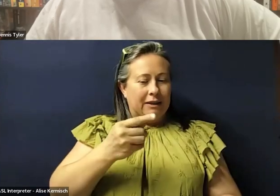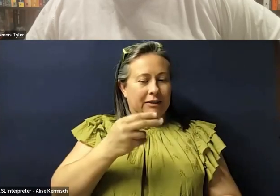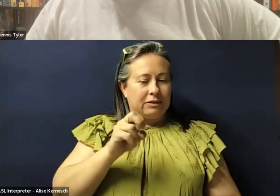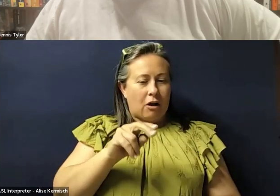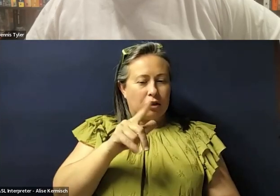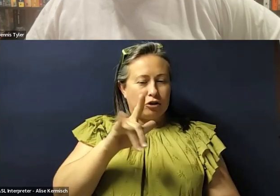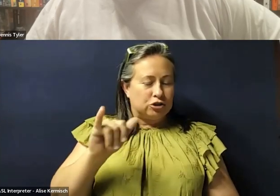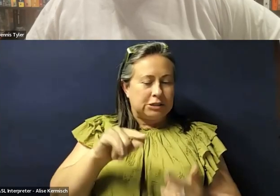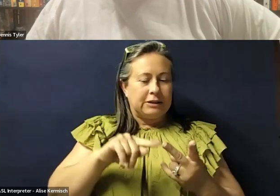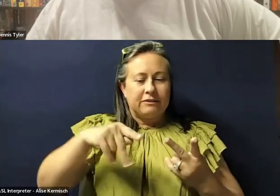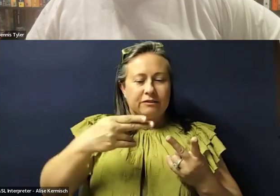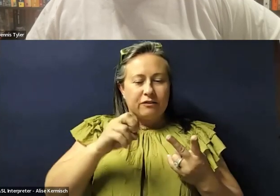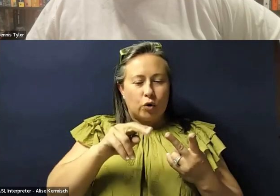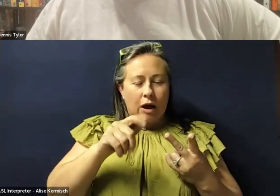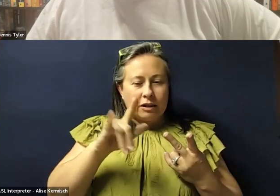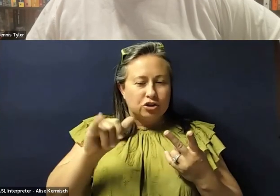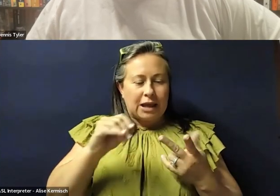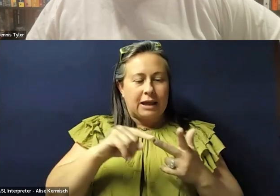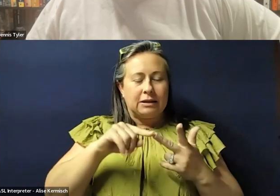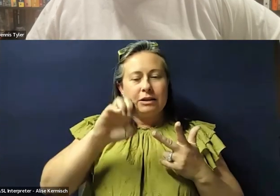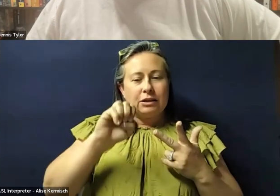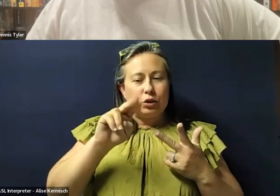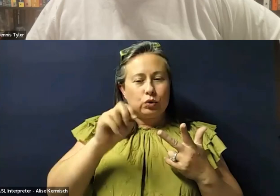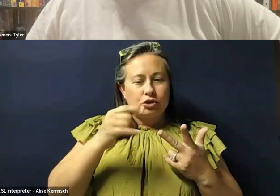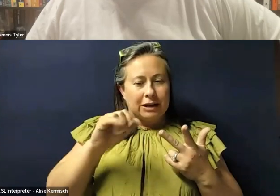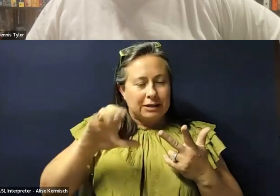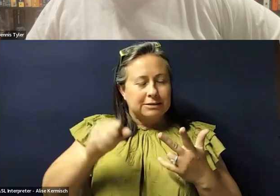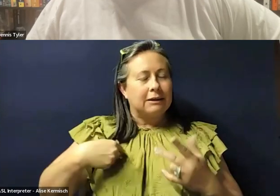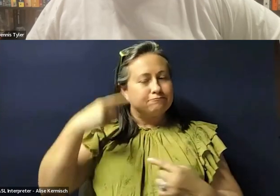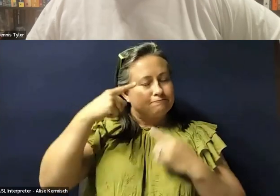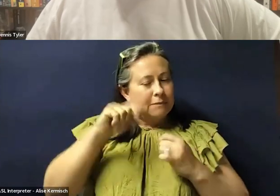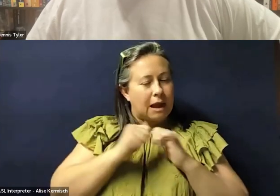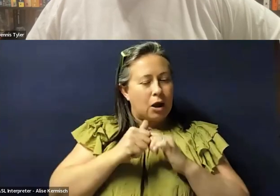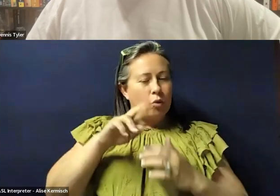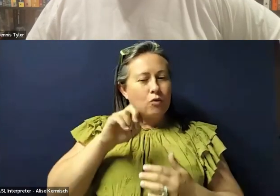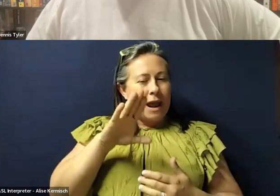phonology, and eugenics as a way of thinking about how race-based discrimination